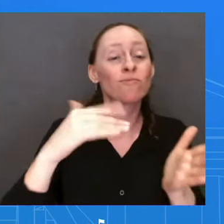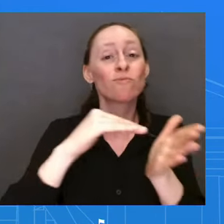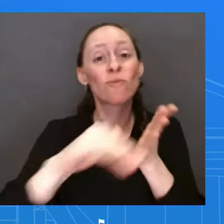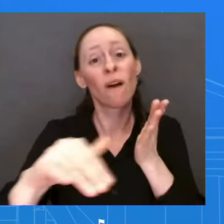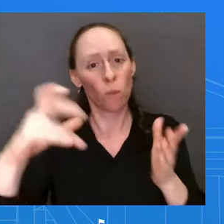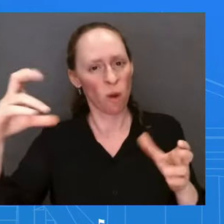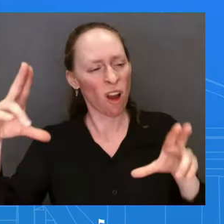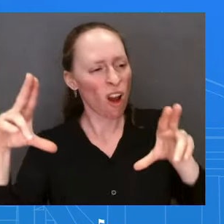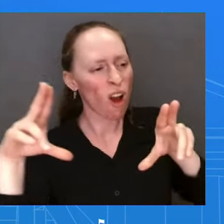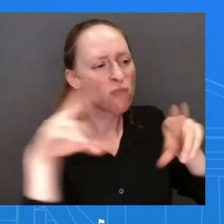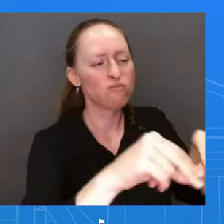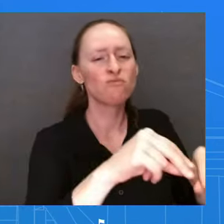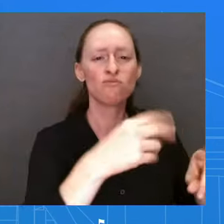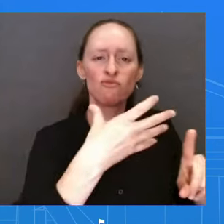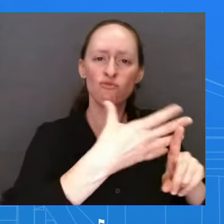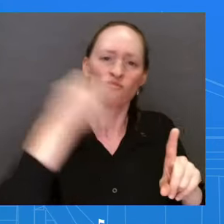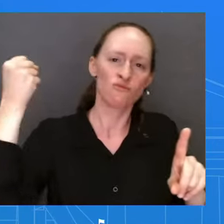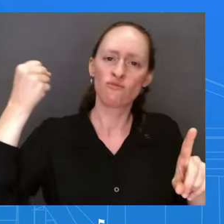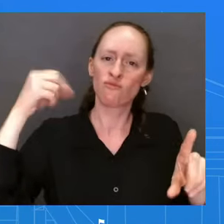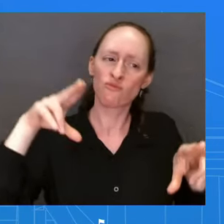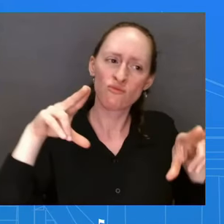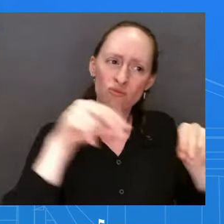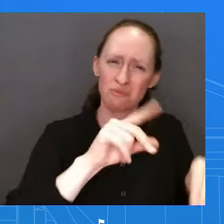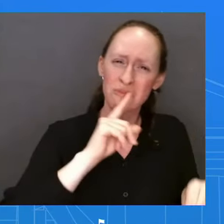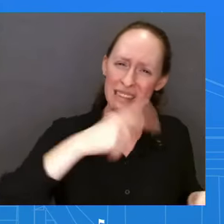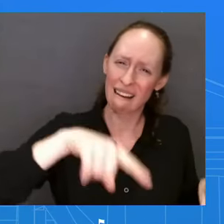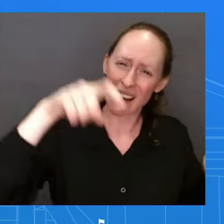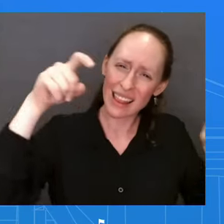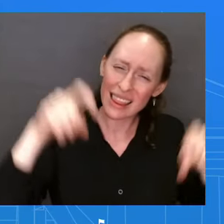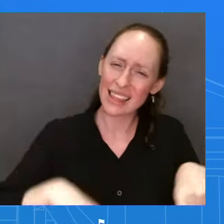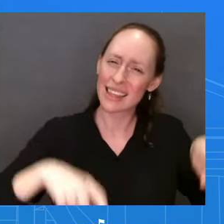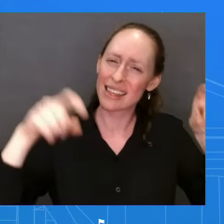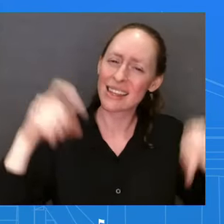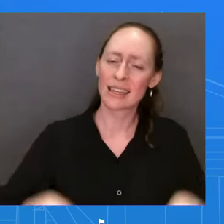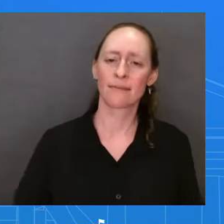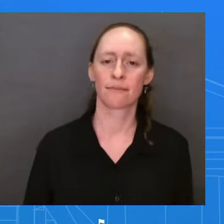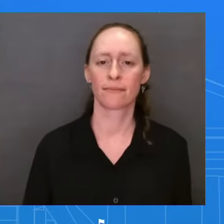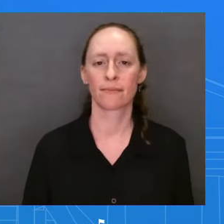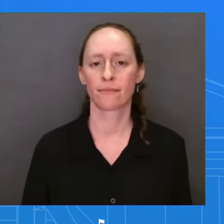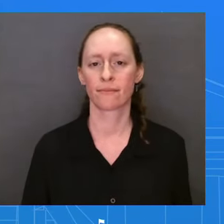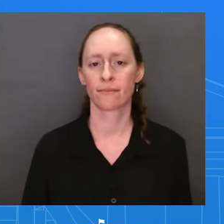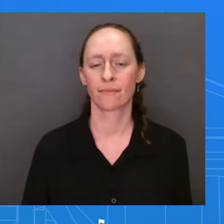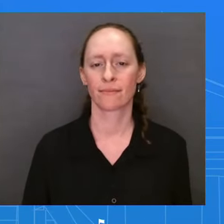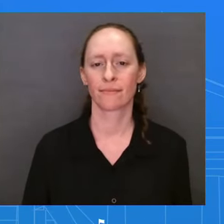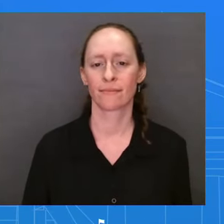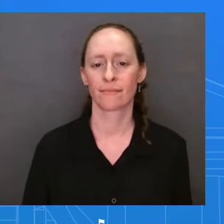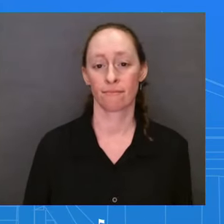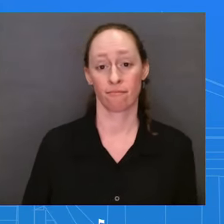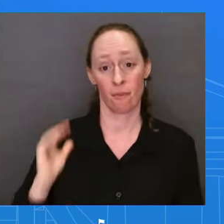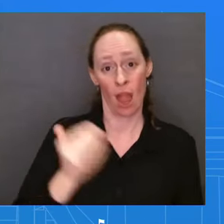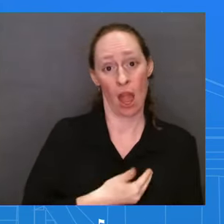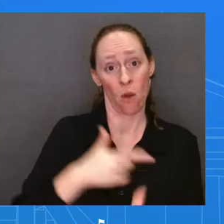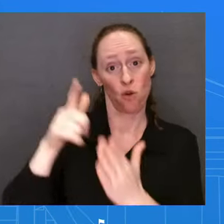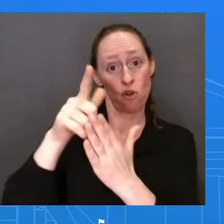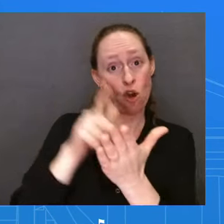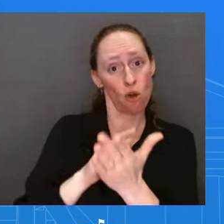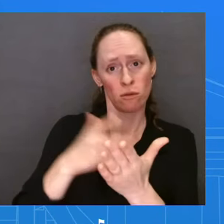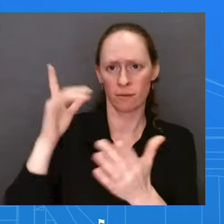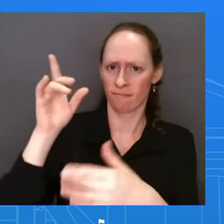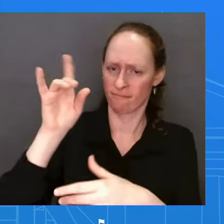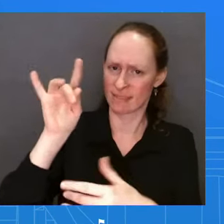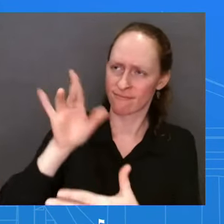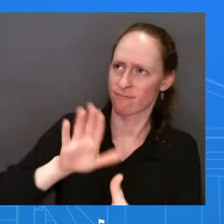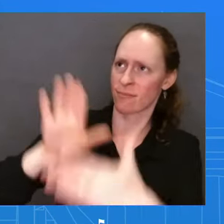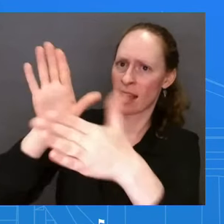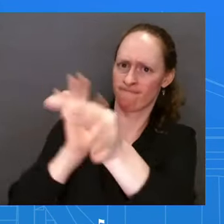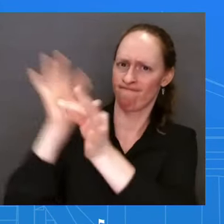DOJ Solicitor General, went to the court and fought hard to protect this program. Now, we are confident in the legal